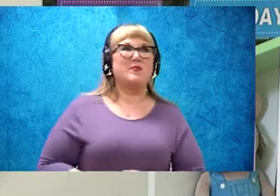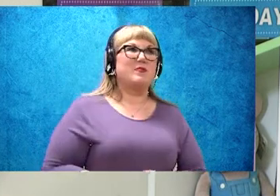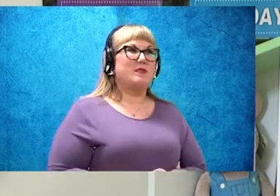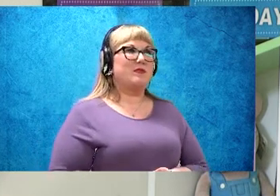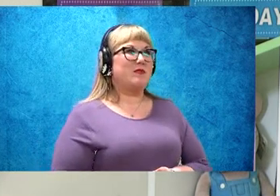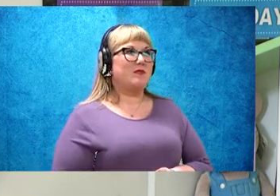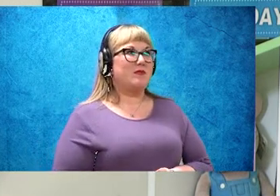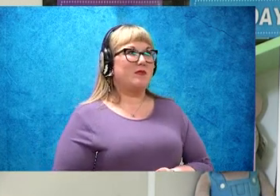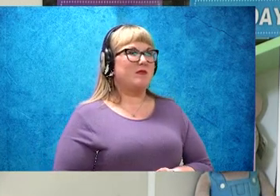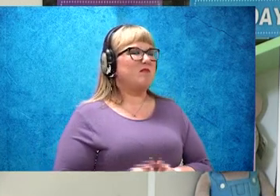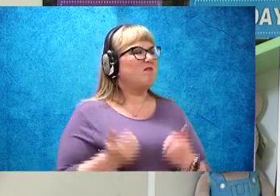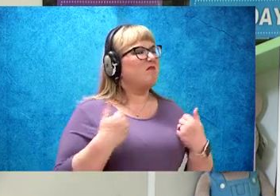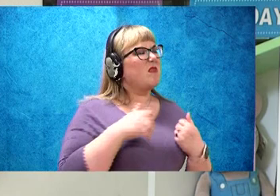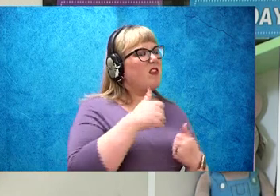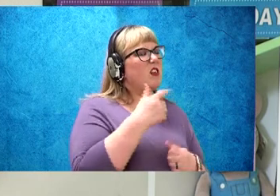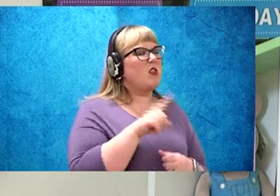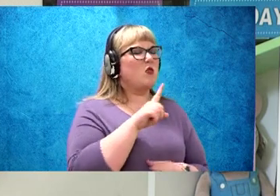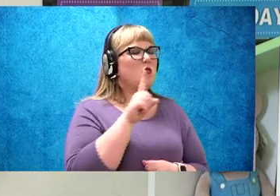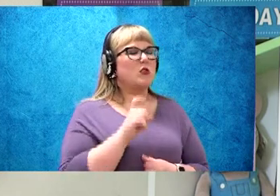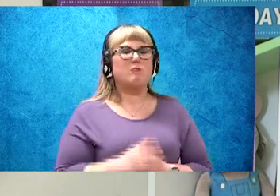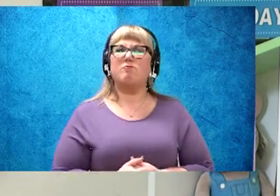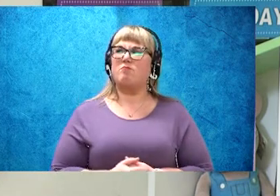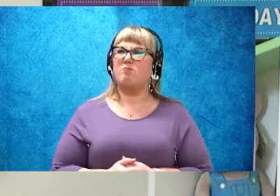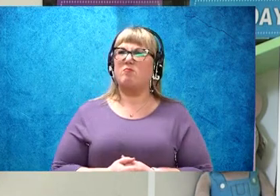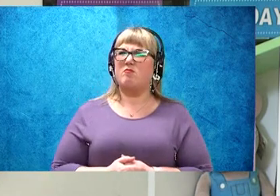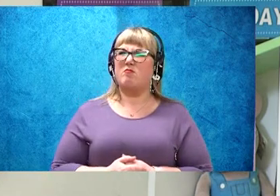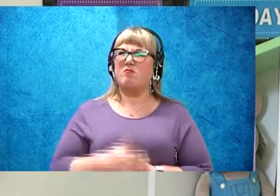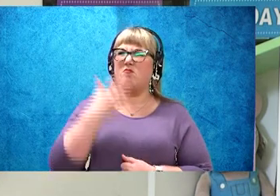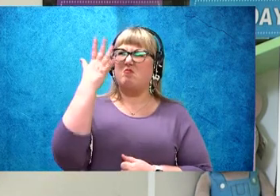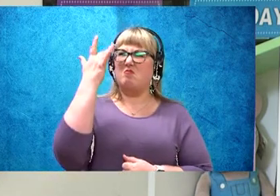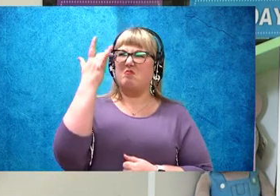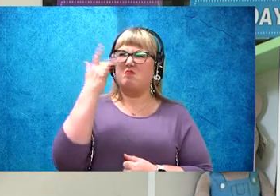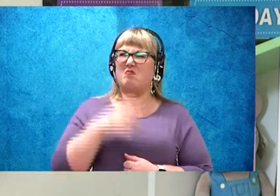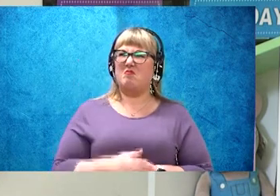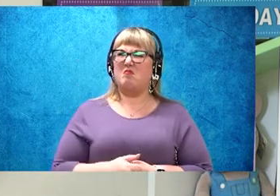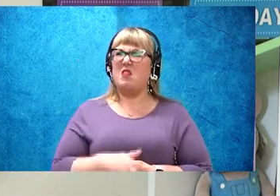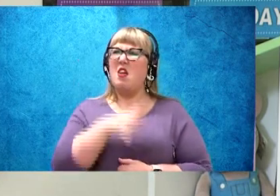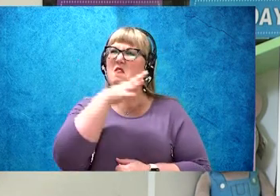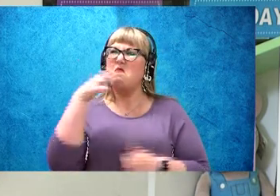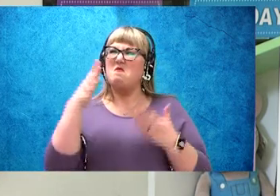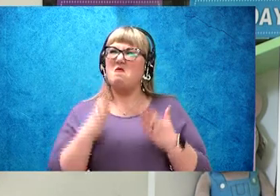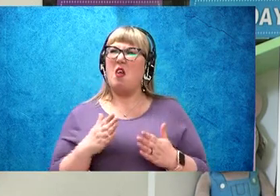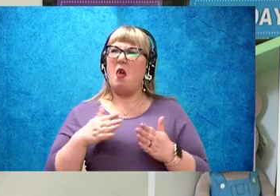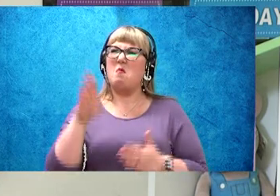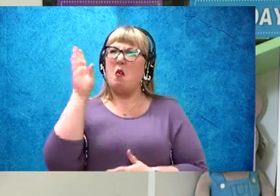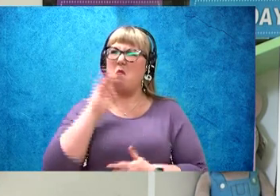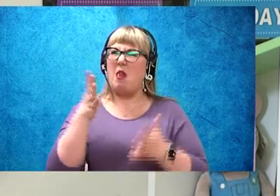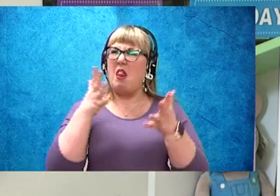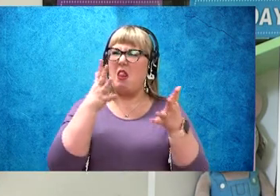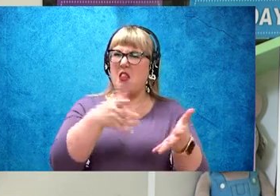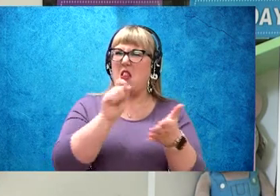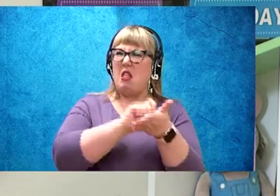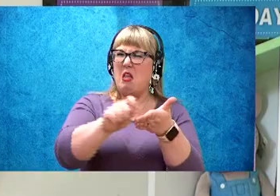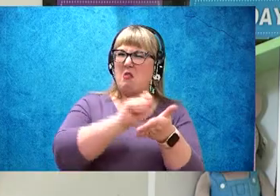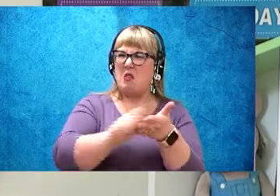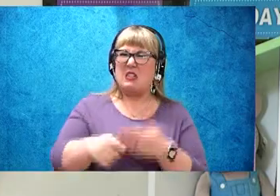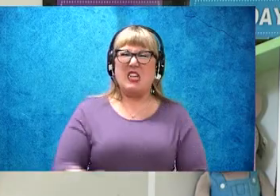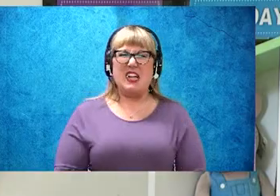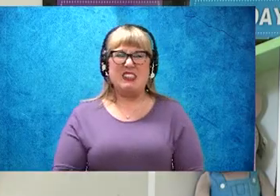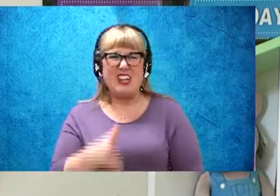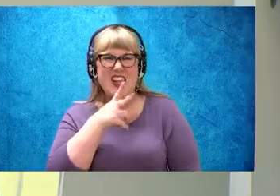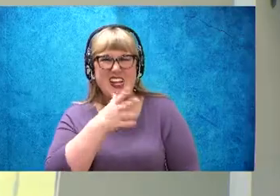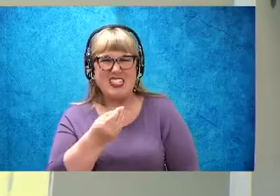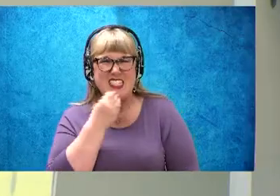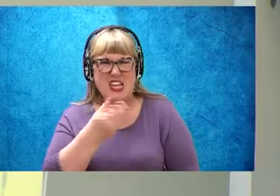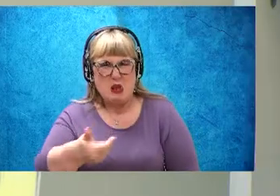have another question, why would Farmer Brown leave a note for the hens to eat pizza,